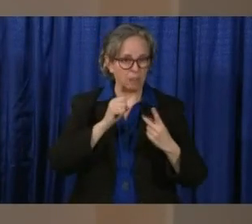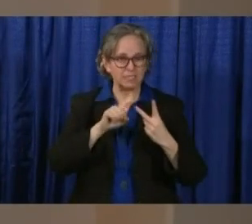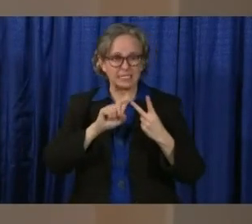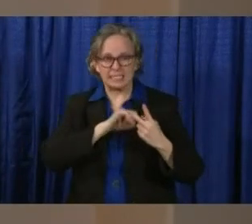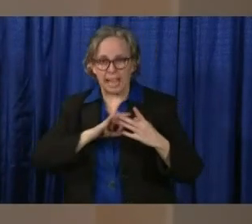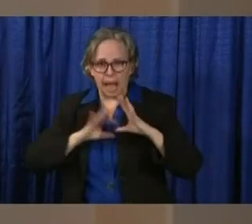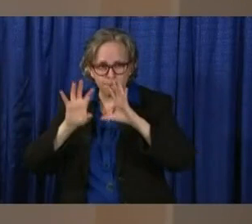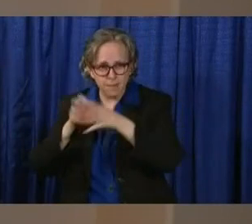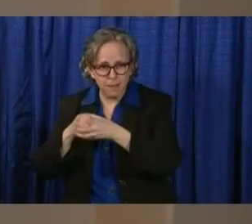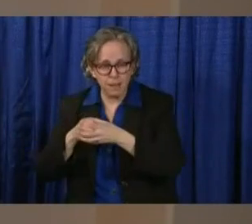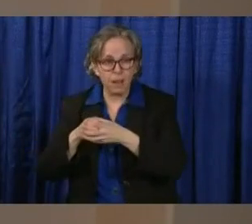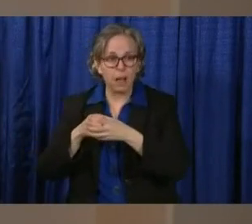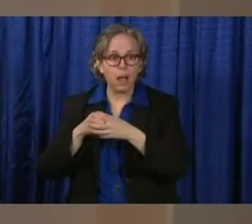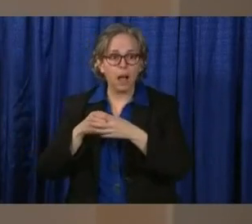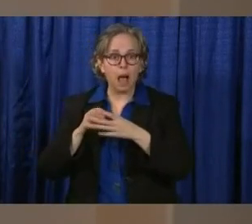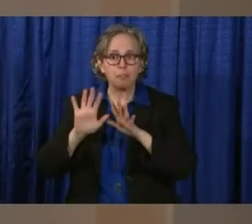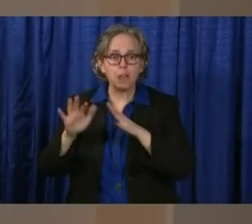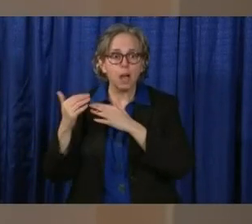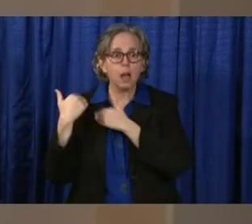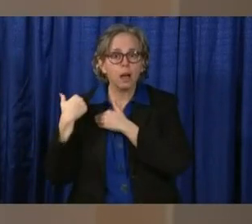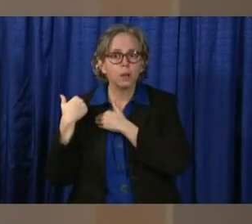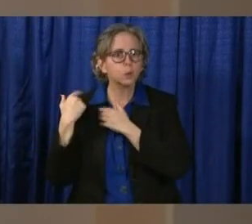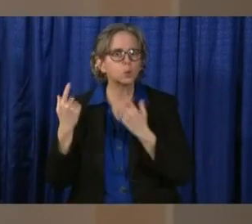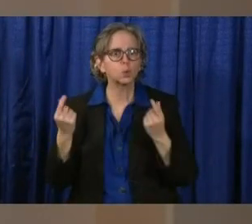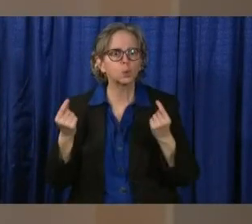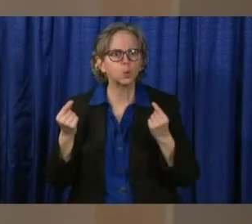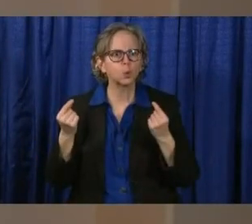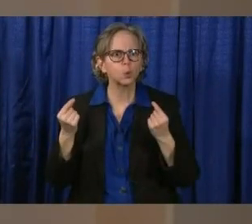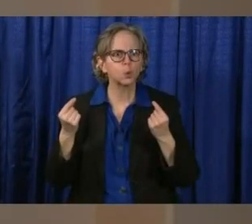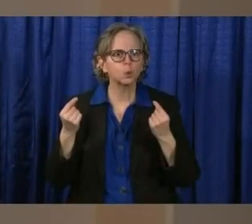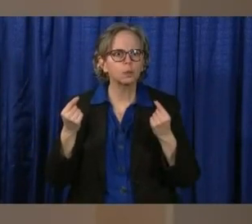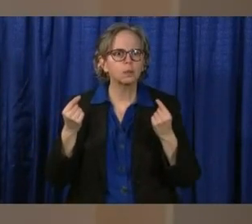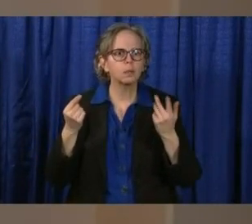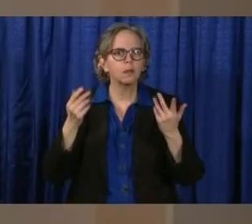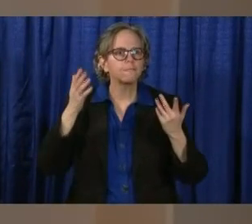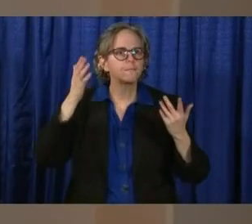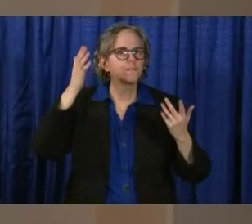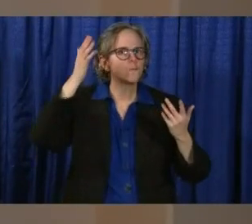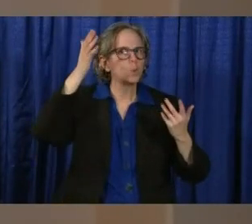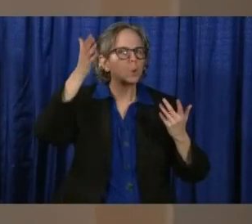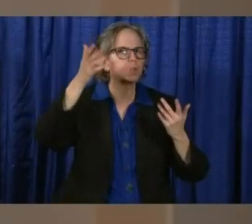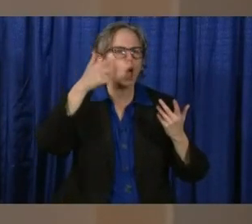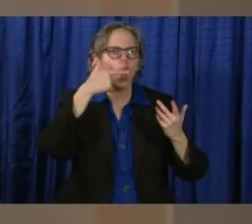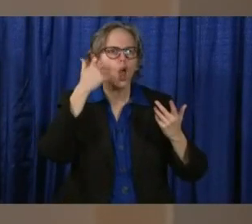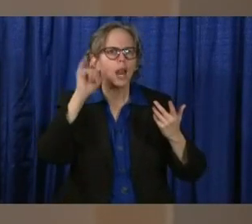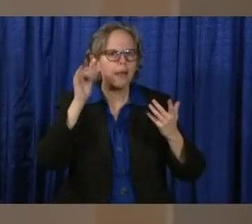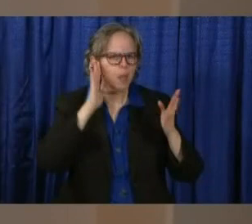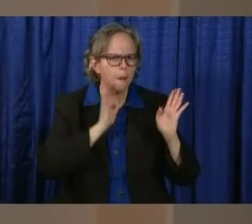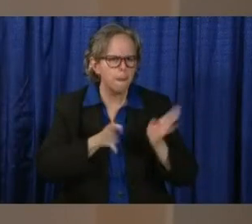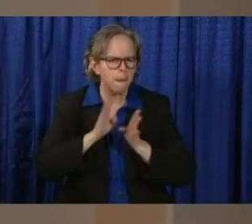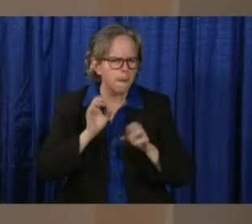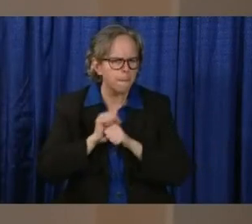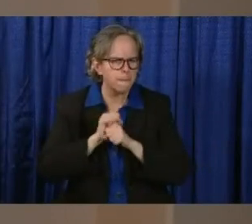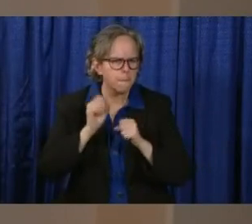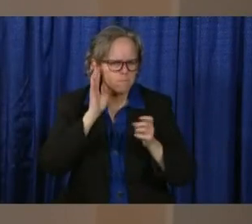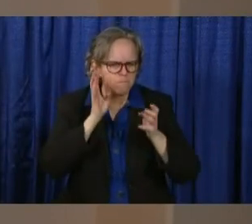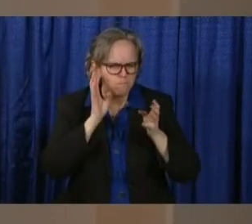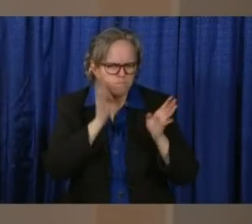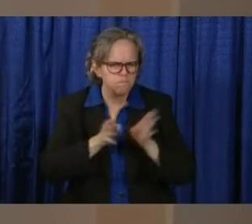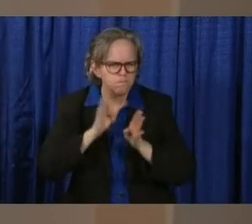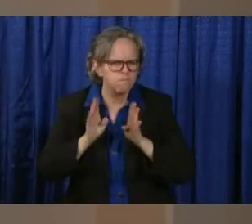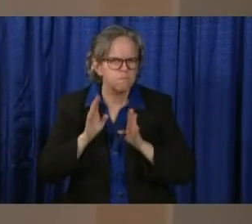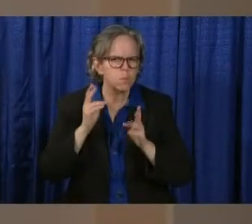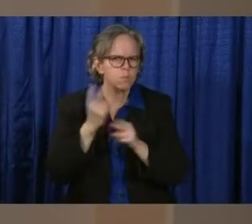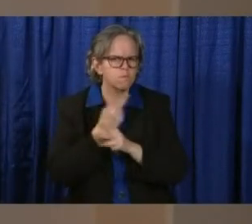owners, I get this question a lot. What's the future look like? And one of the things that we're doing here, you have to source